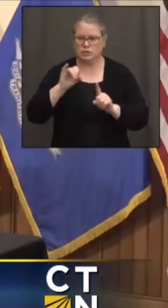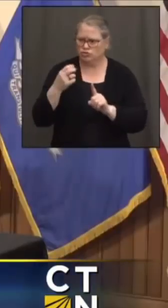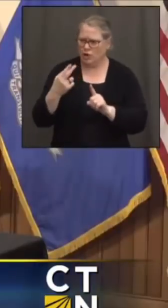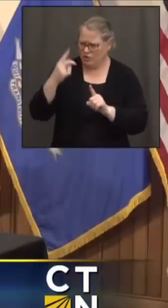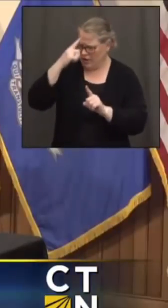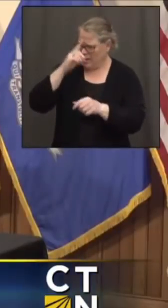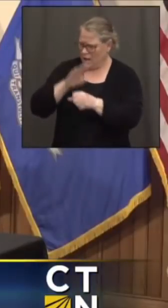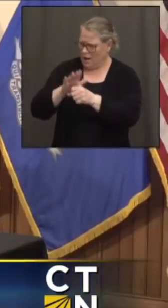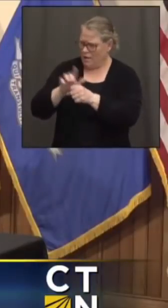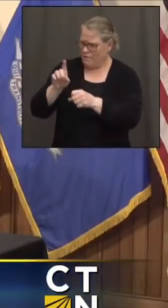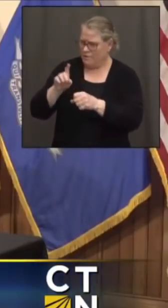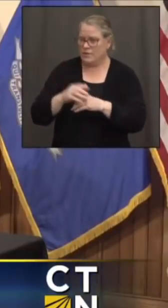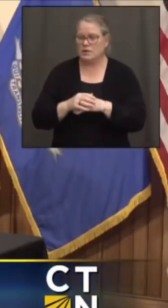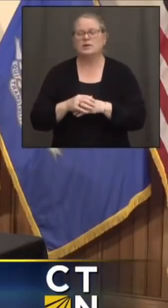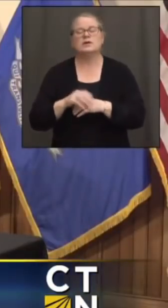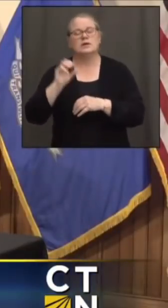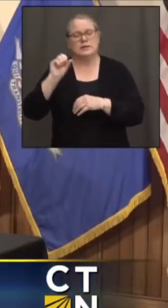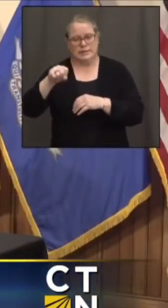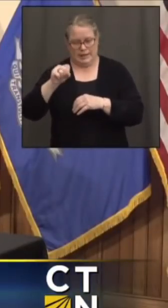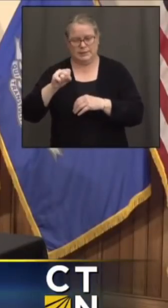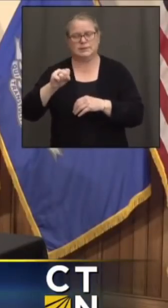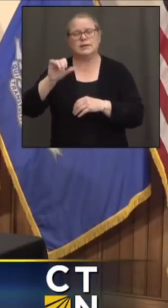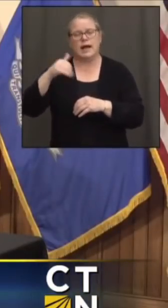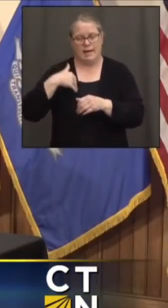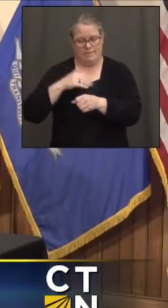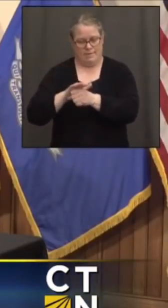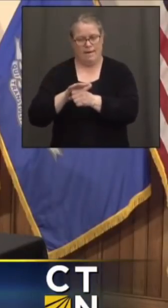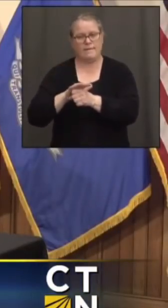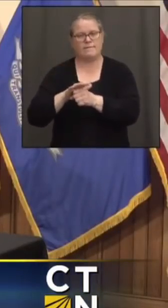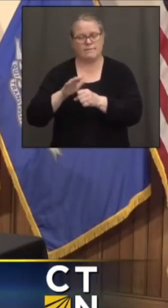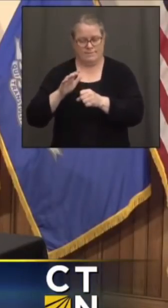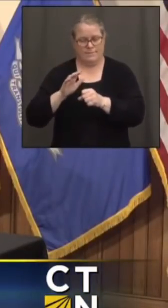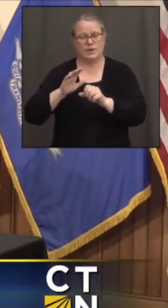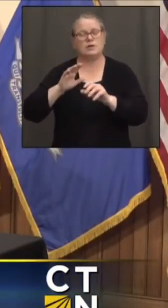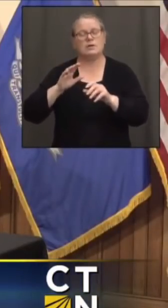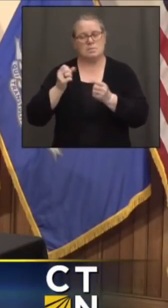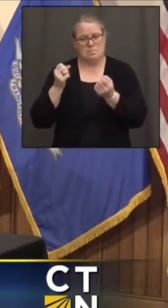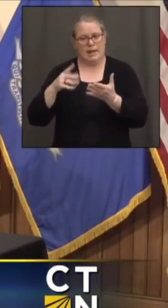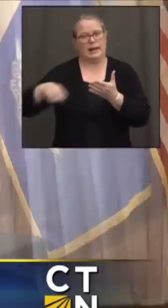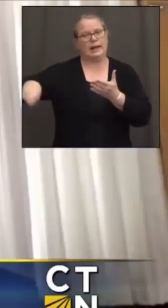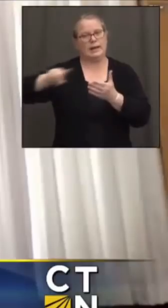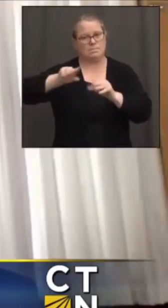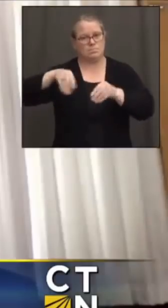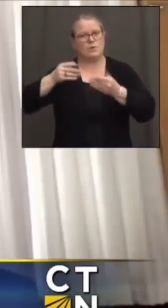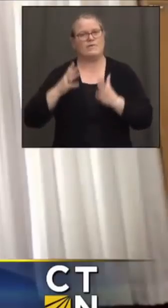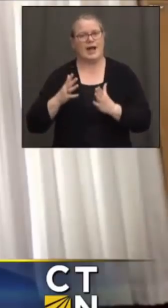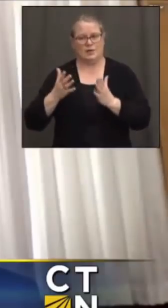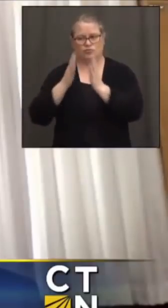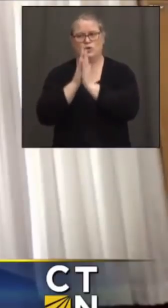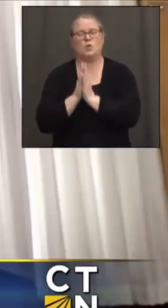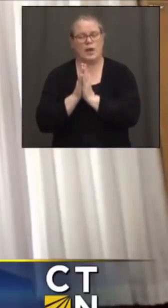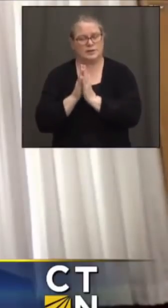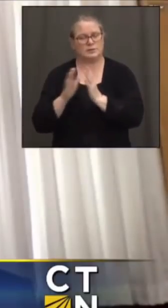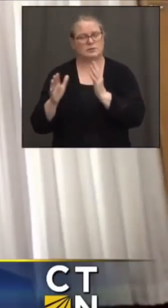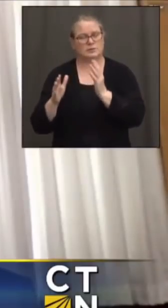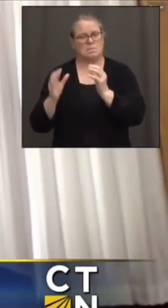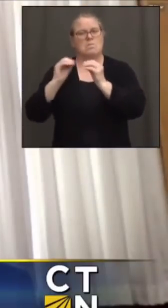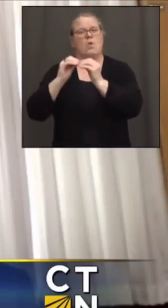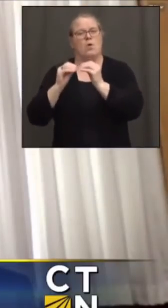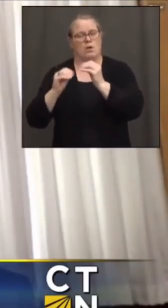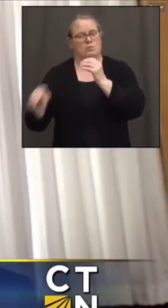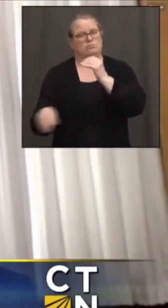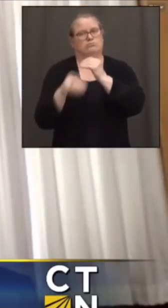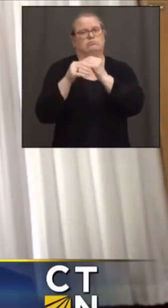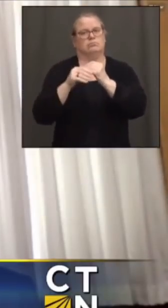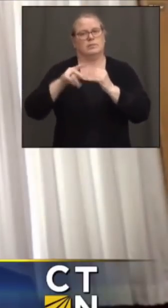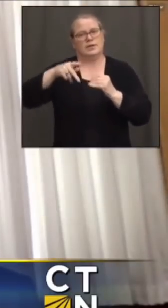The short answer is yes. Our providers did, in many cases, request additional Pfizer vaccine this week in preparation for 12- to